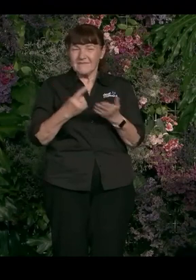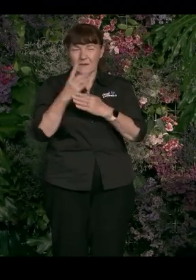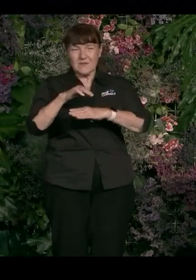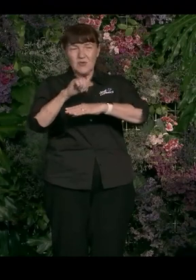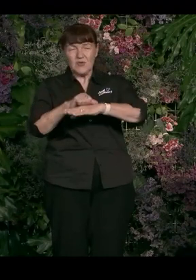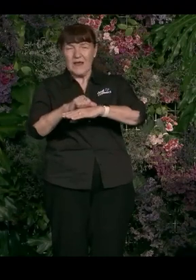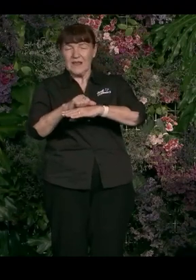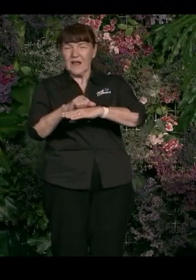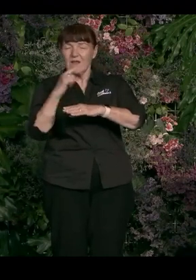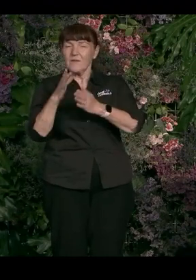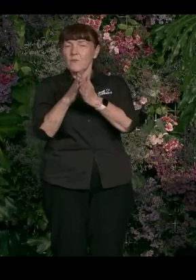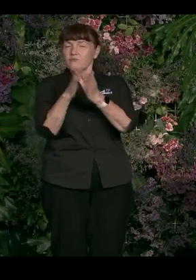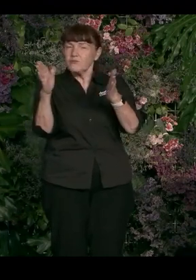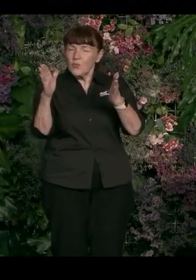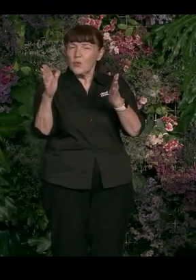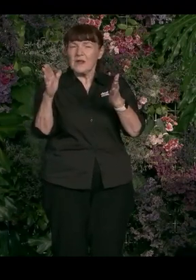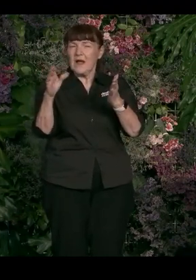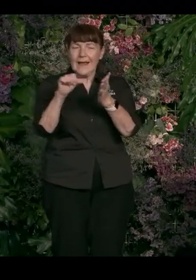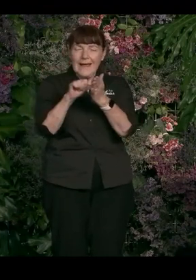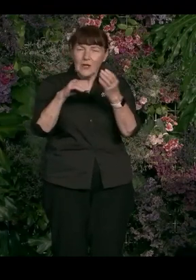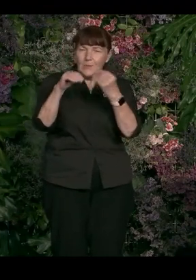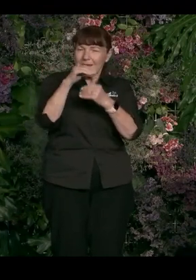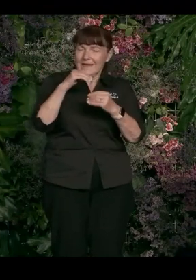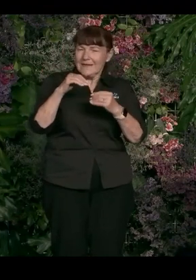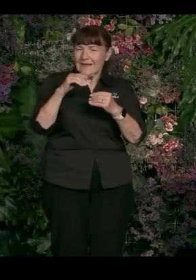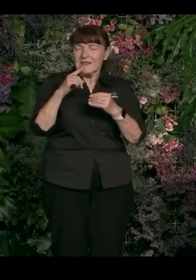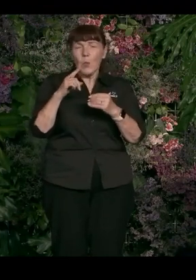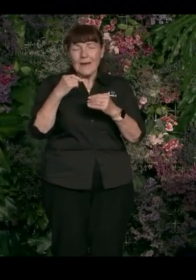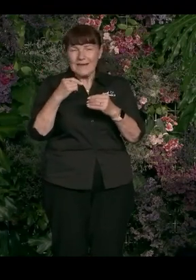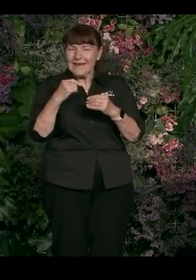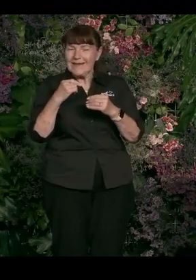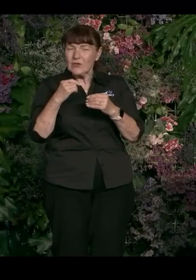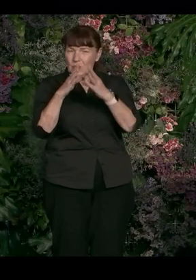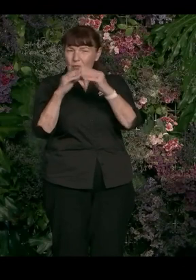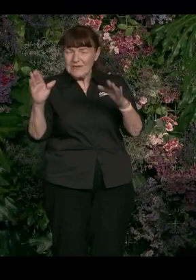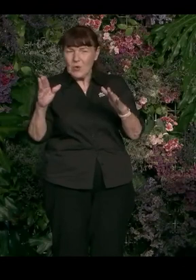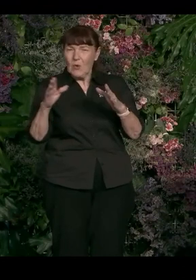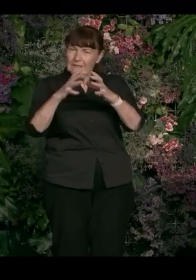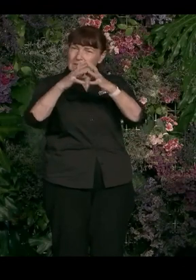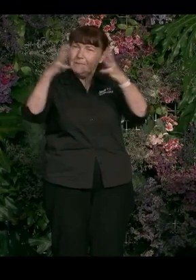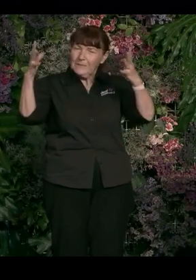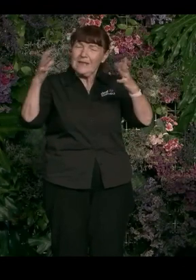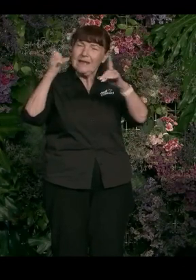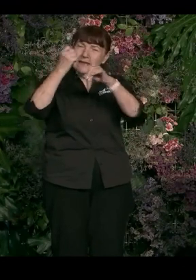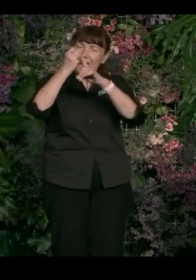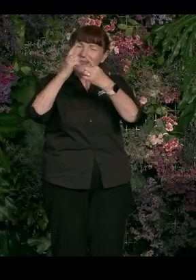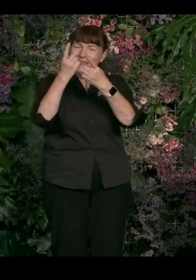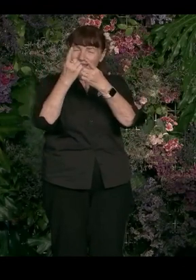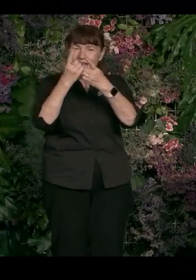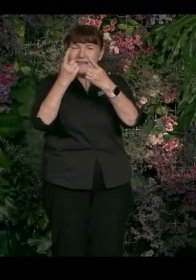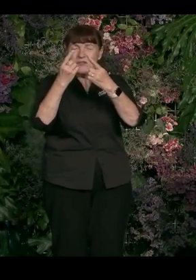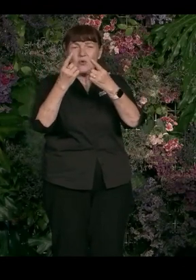economic and social conditions. So unless we're addressing the macro factors, we will continue to see, you know,